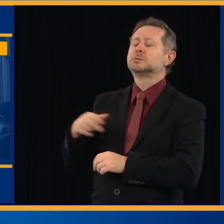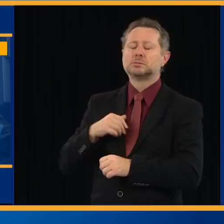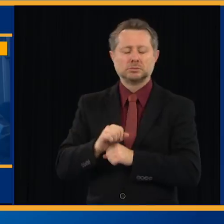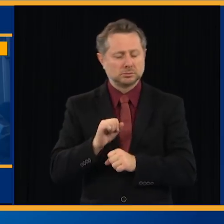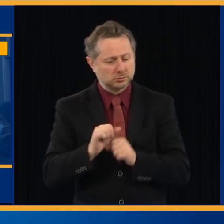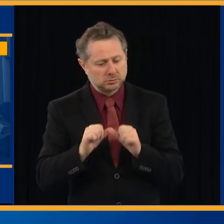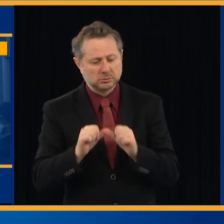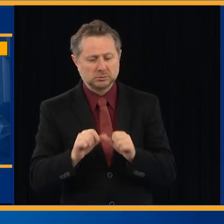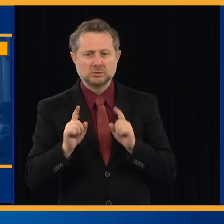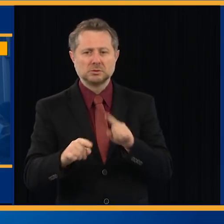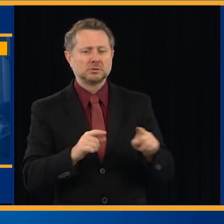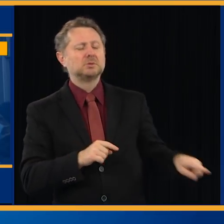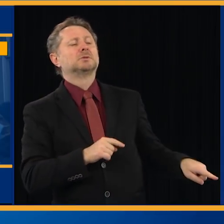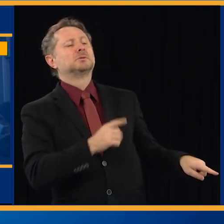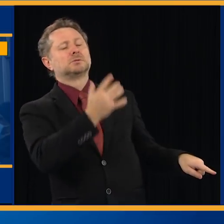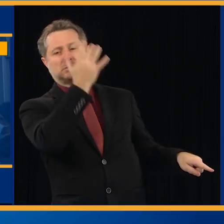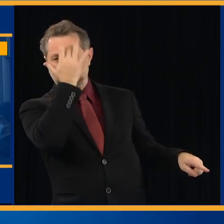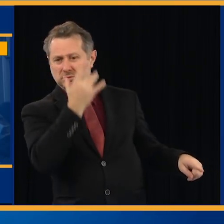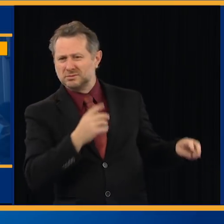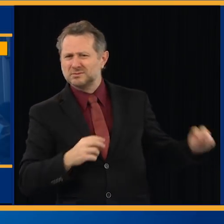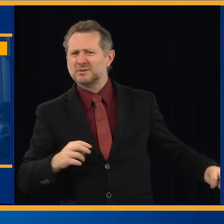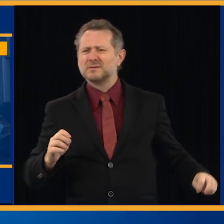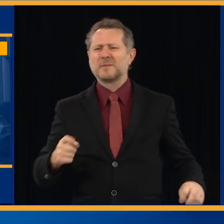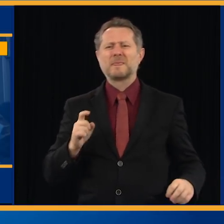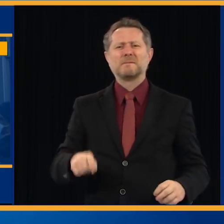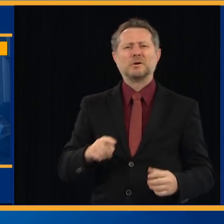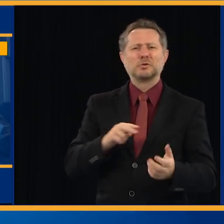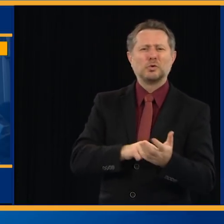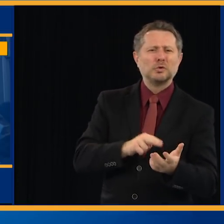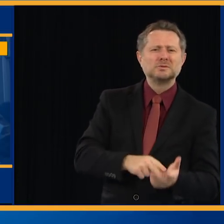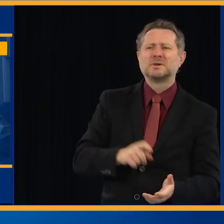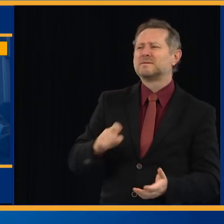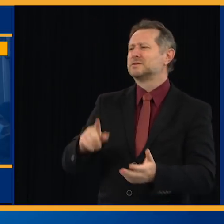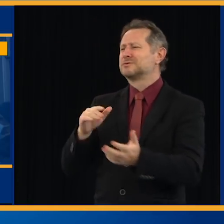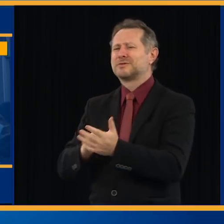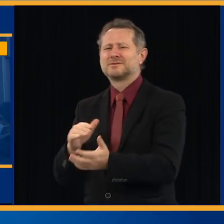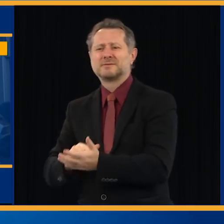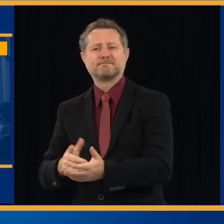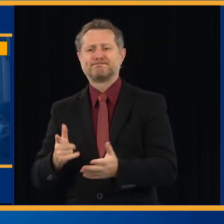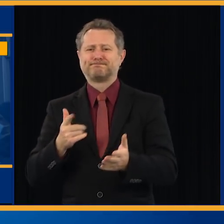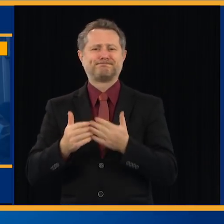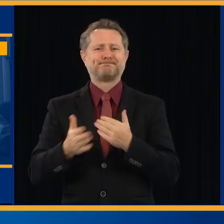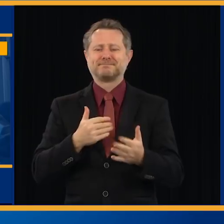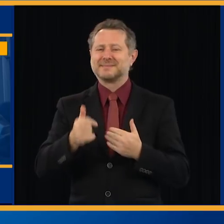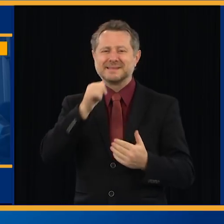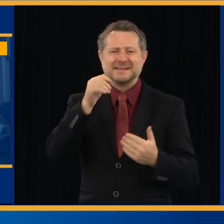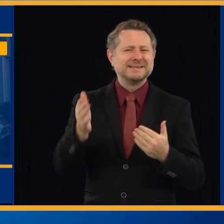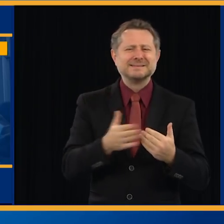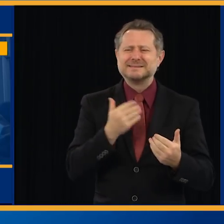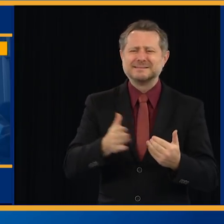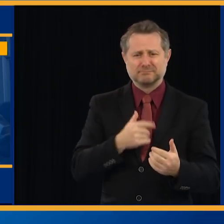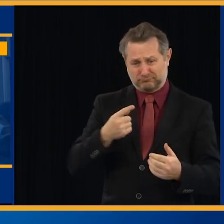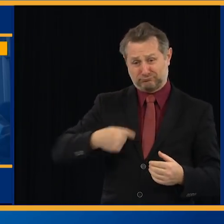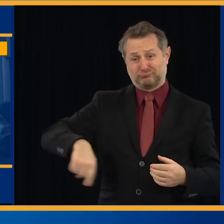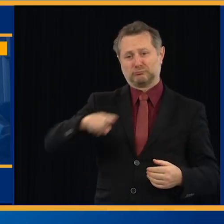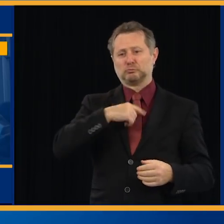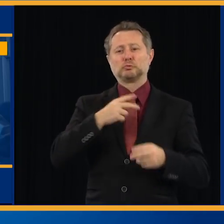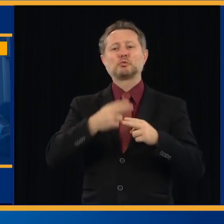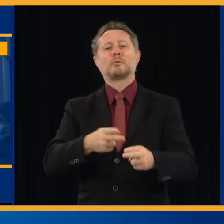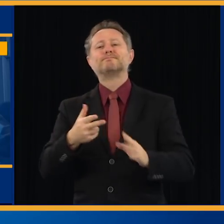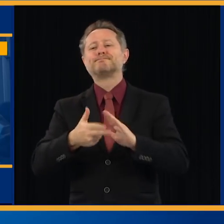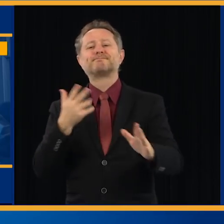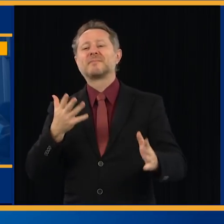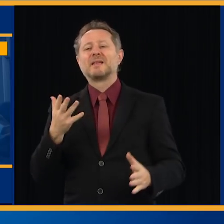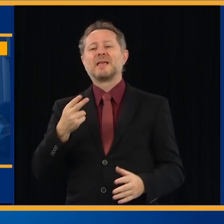in very difficult circumstances. That's why I say they are the heroes of today, all the